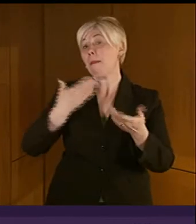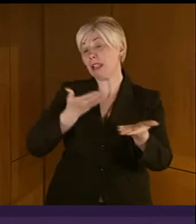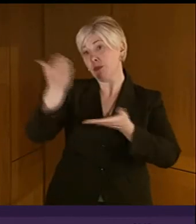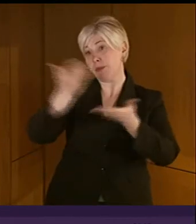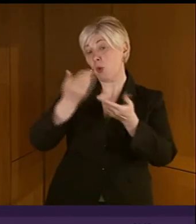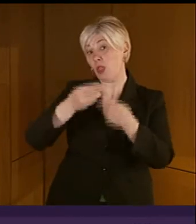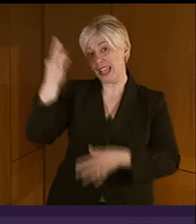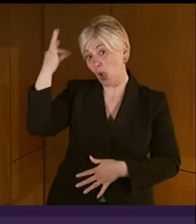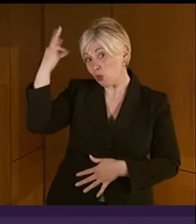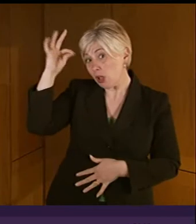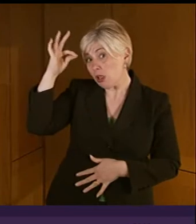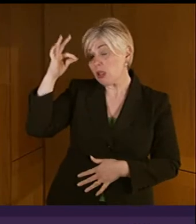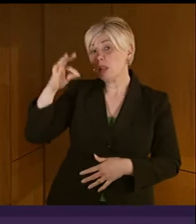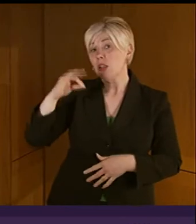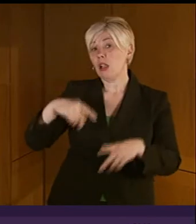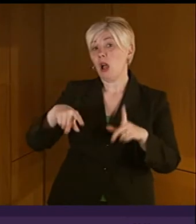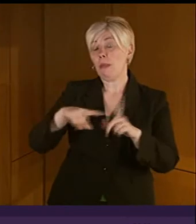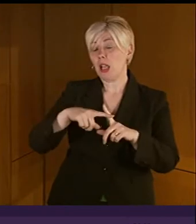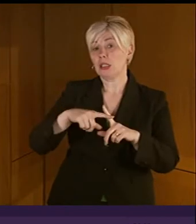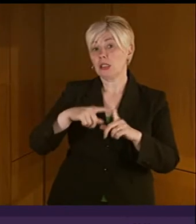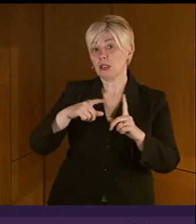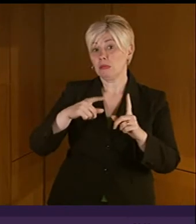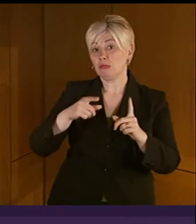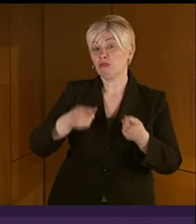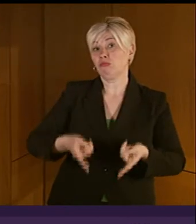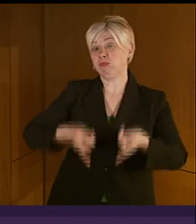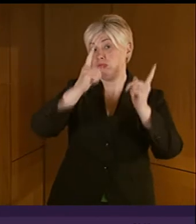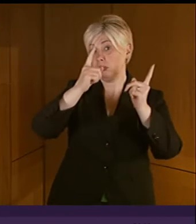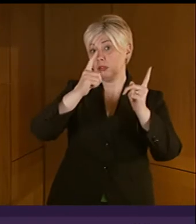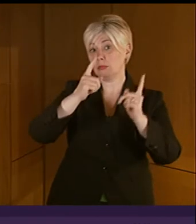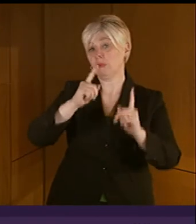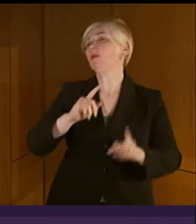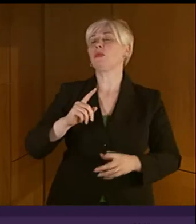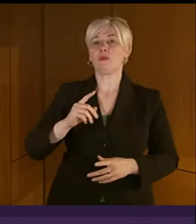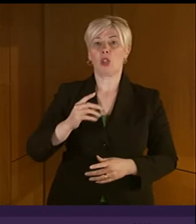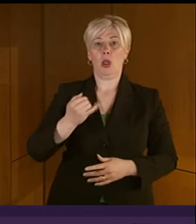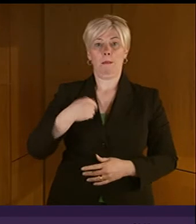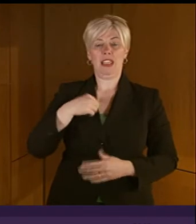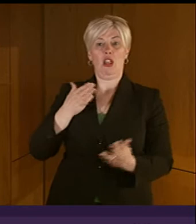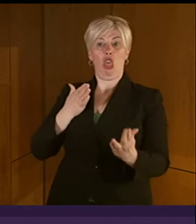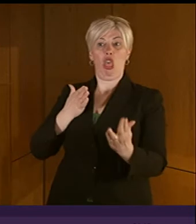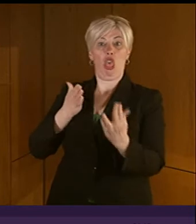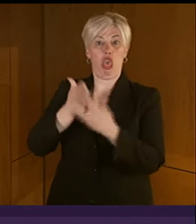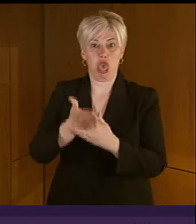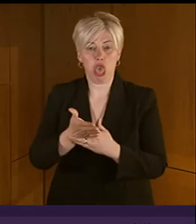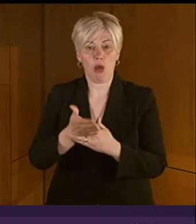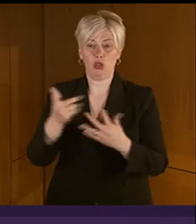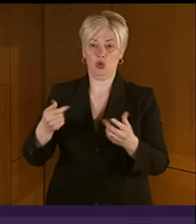Leader and the Chief Executive. It would have been wrong for me to interfere with a procurement